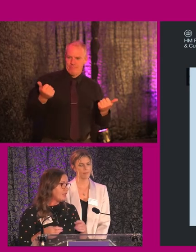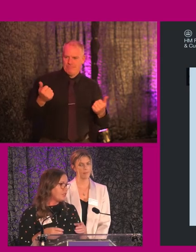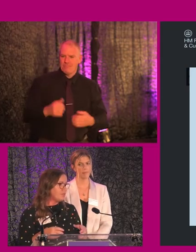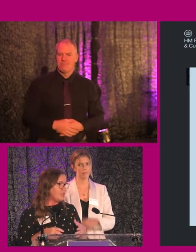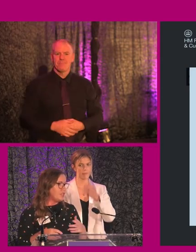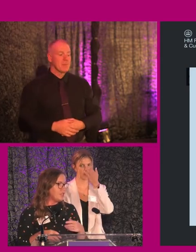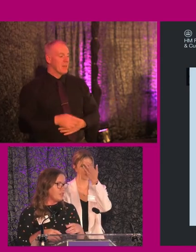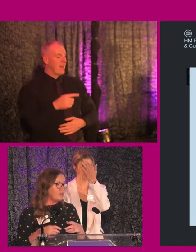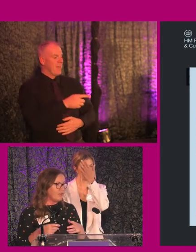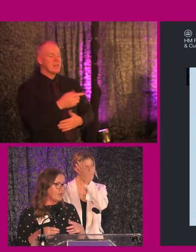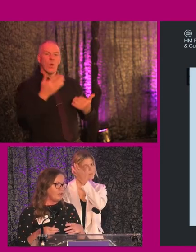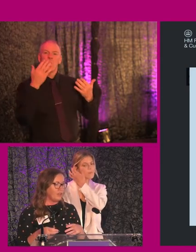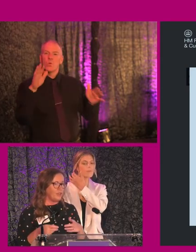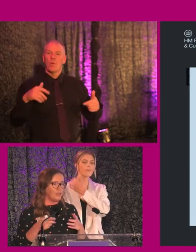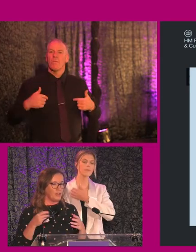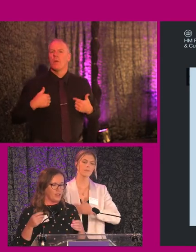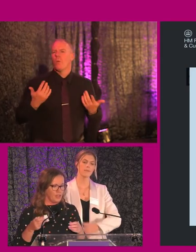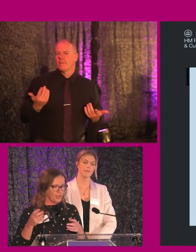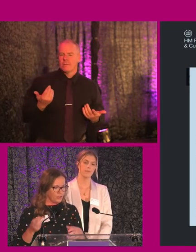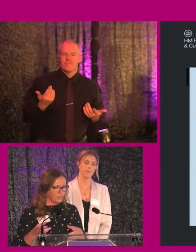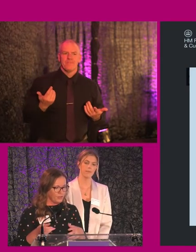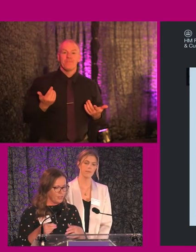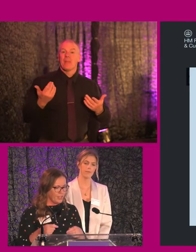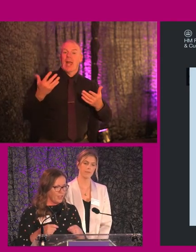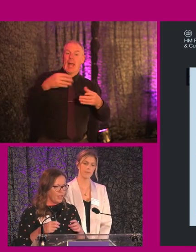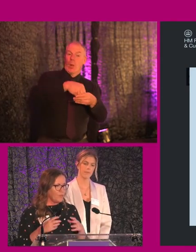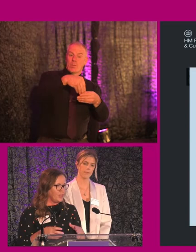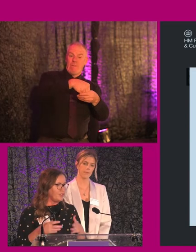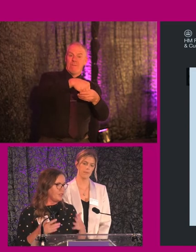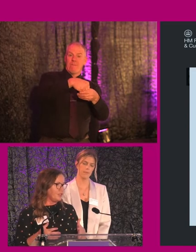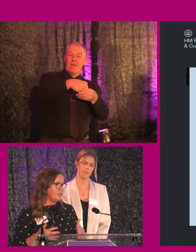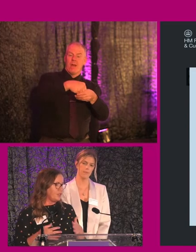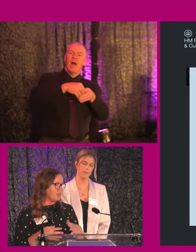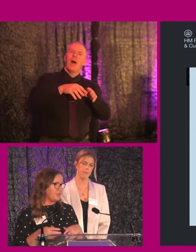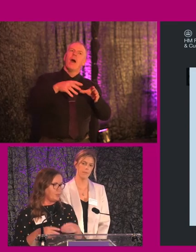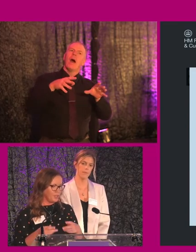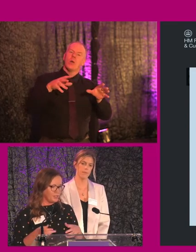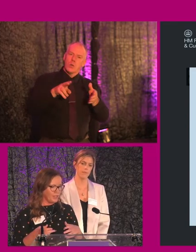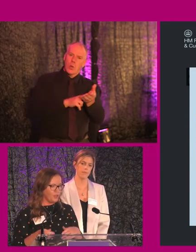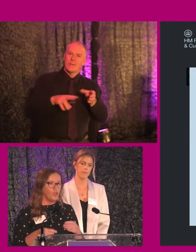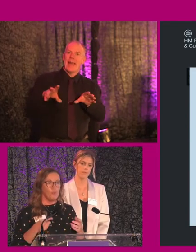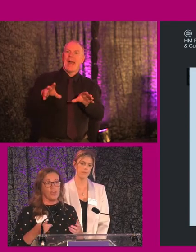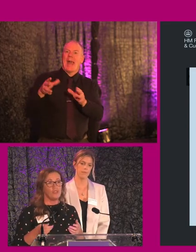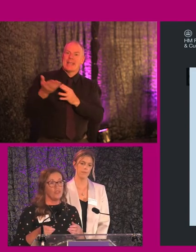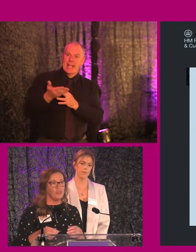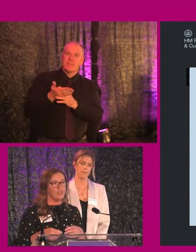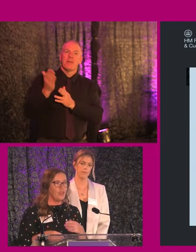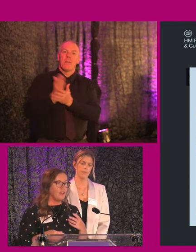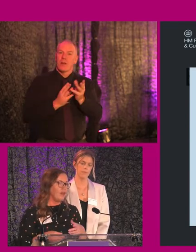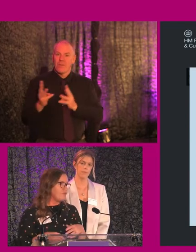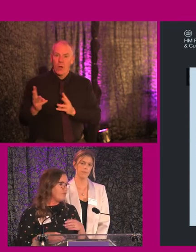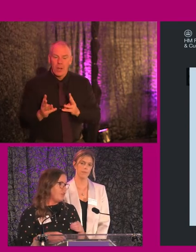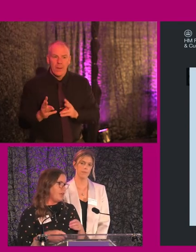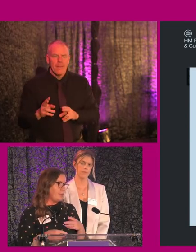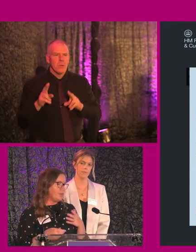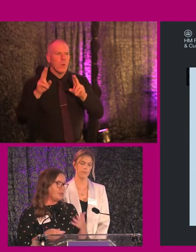highlights for me the fact that inclusivity embraces accessibility as a preset, but actually you can't